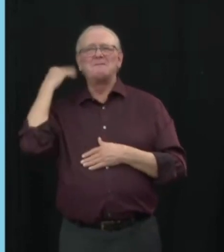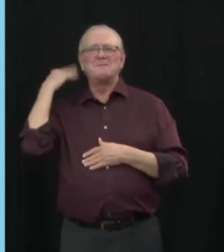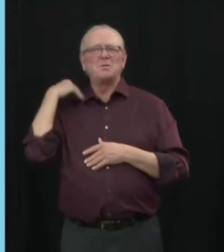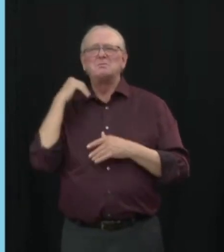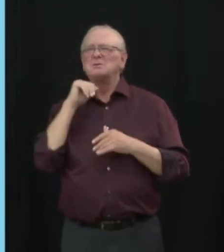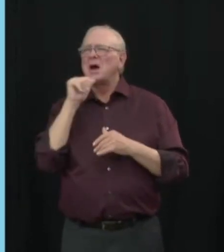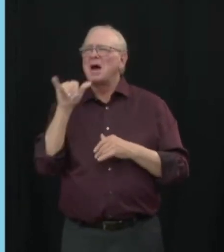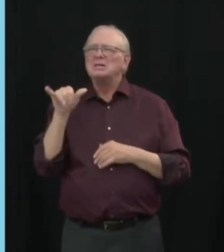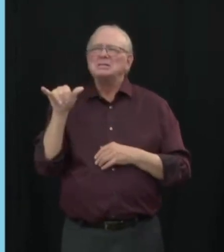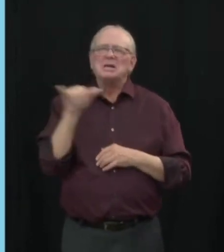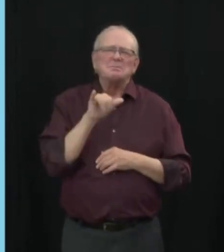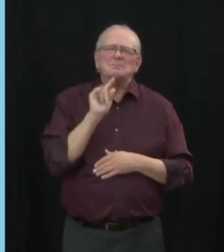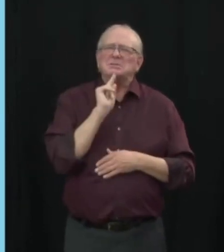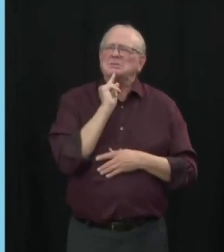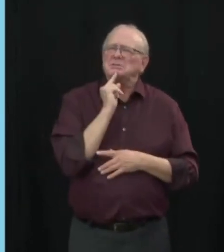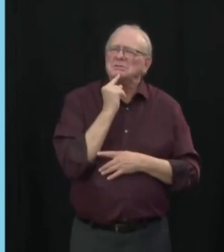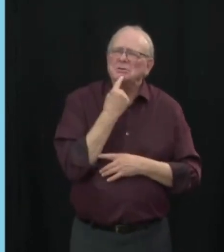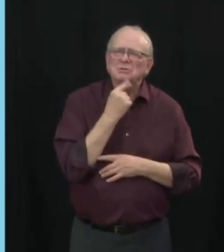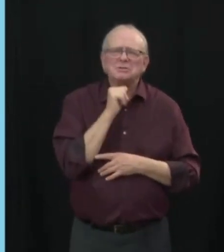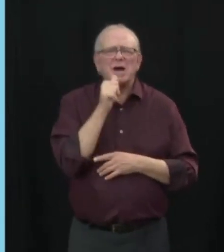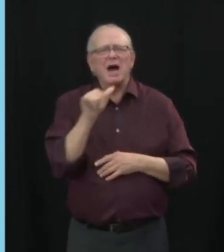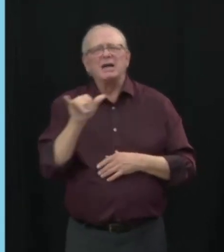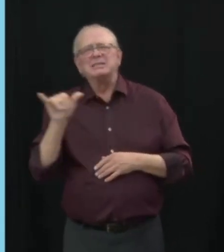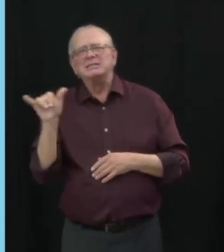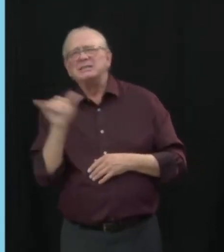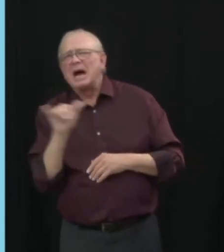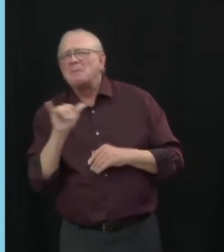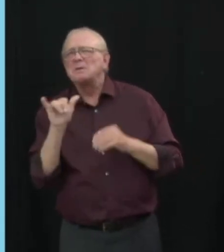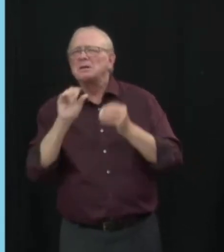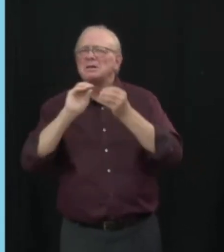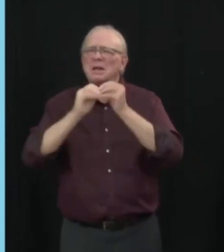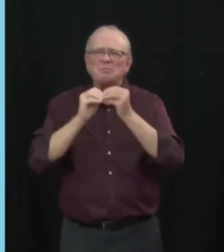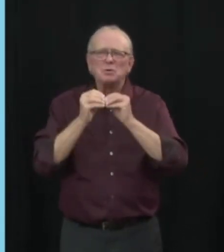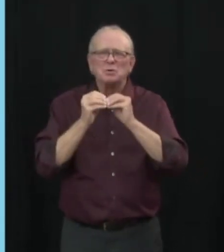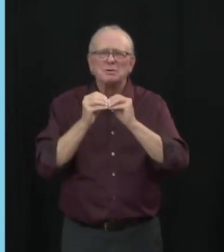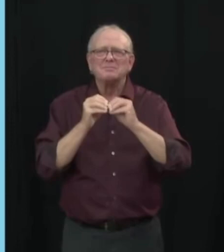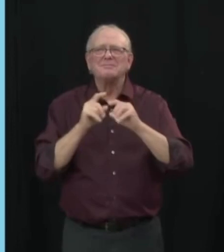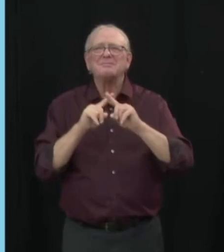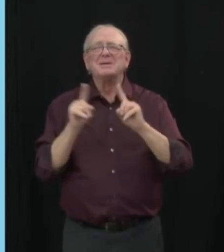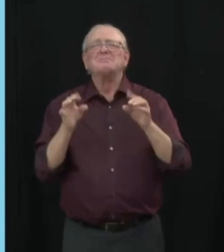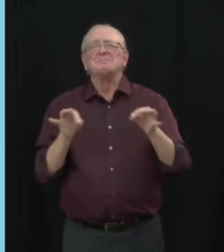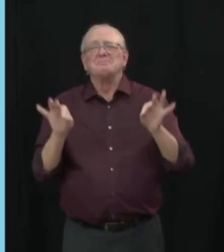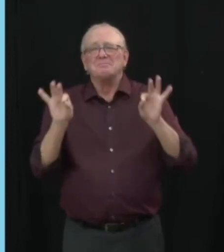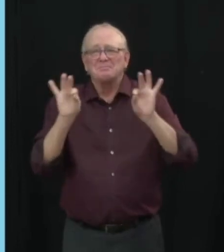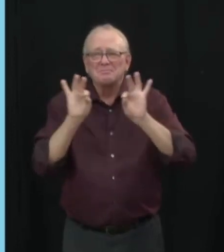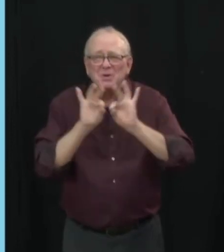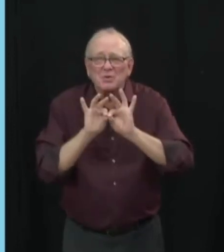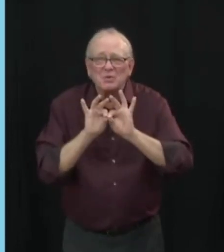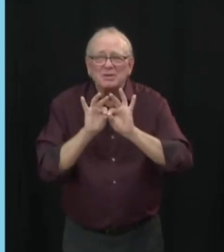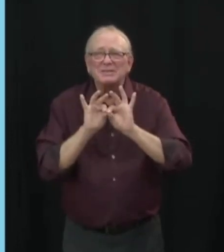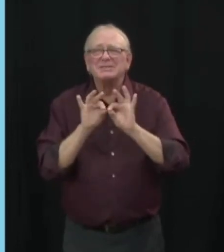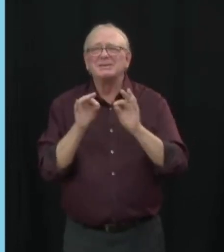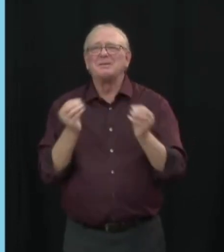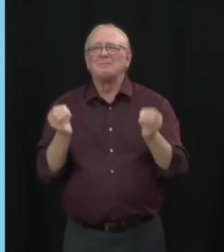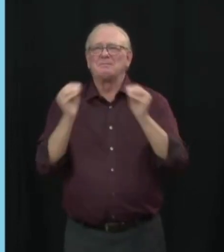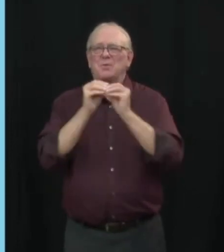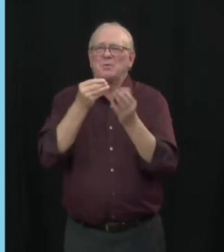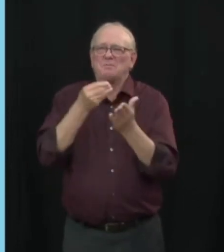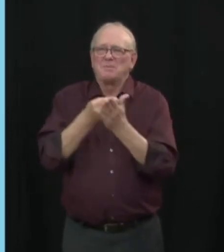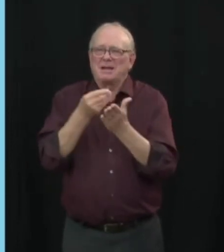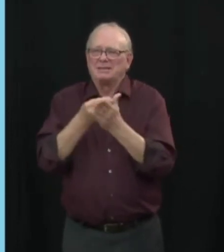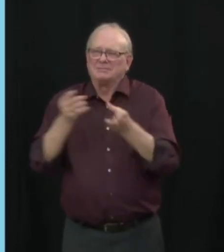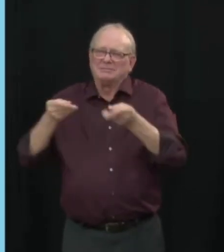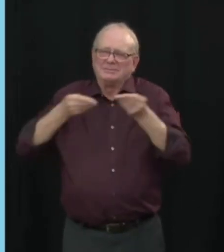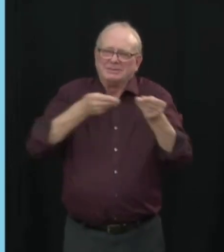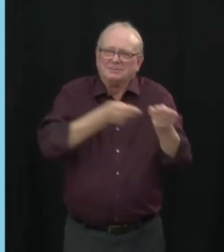and not as high as levels, but we need to actually invest into our healthcare system, which we're doing, so that, you we don't have people